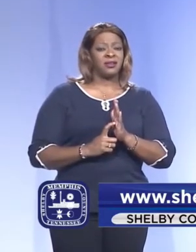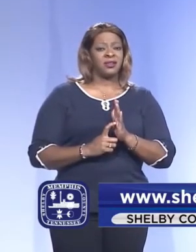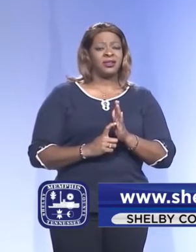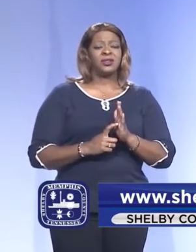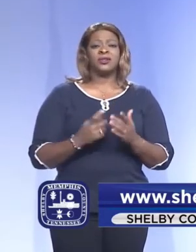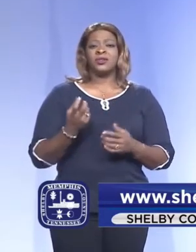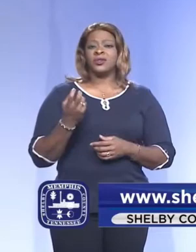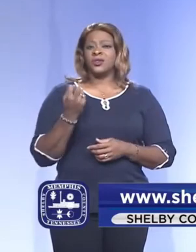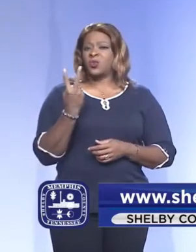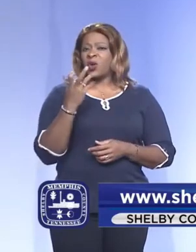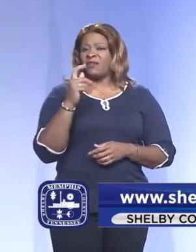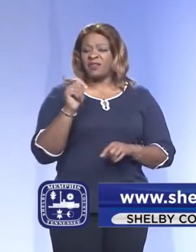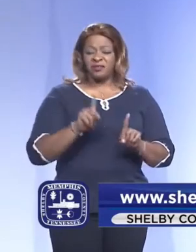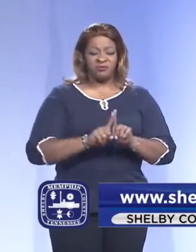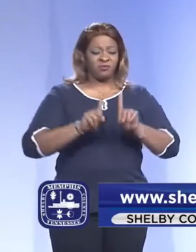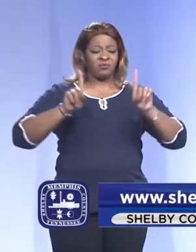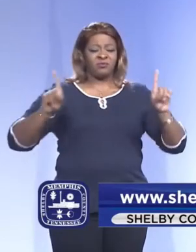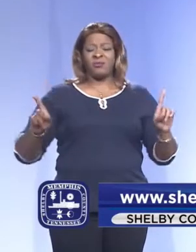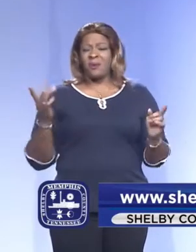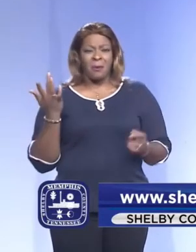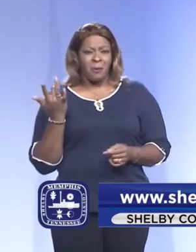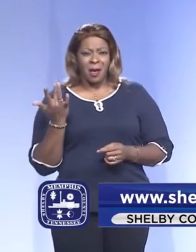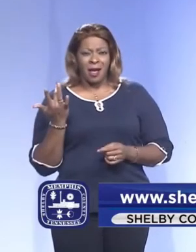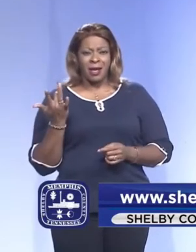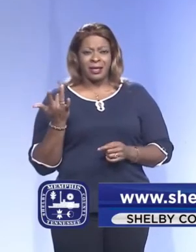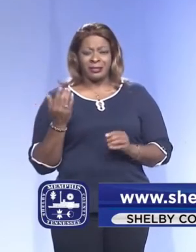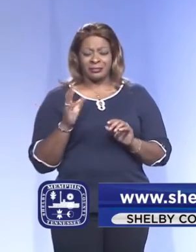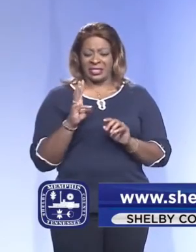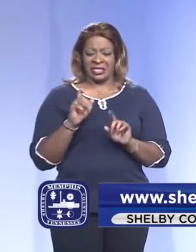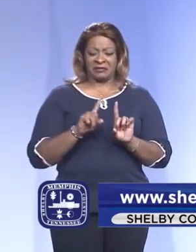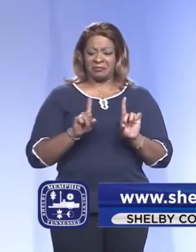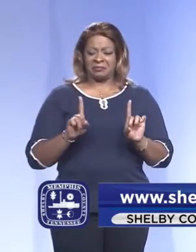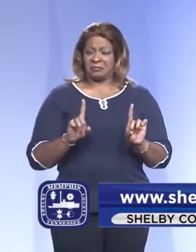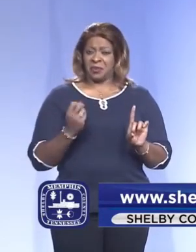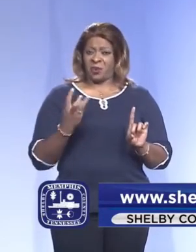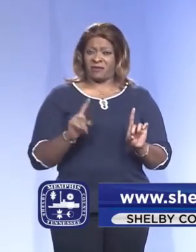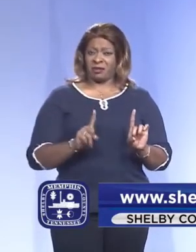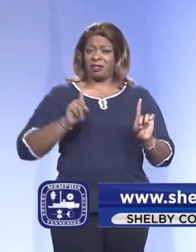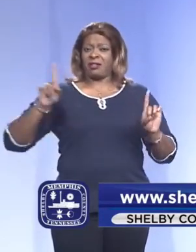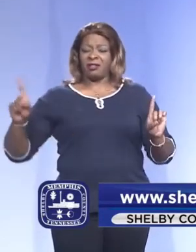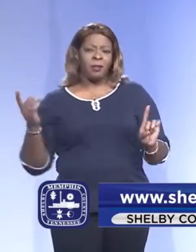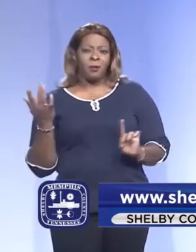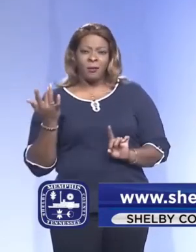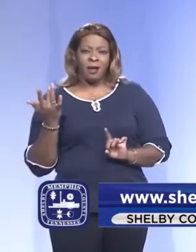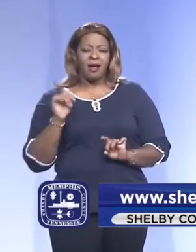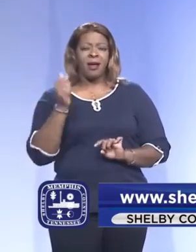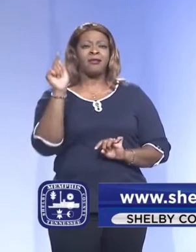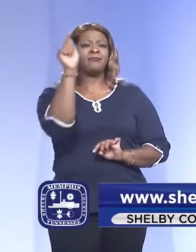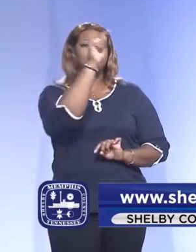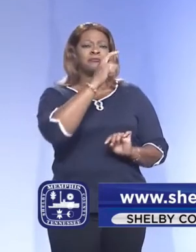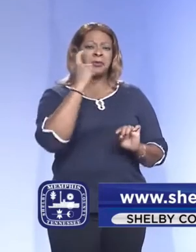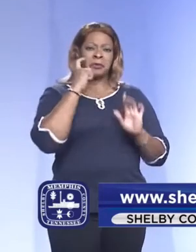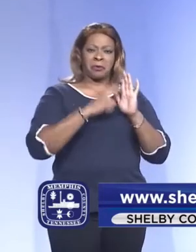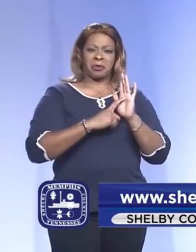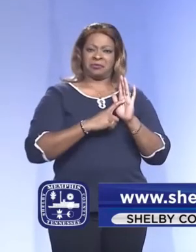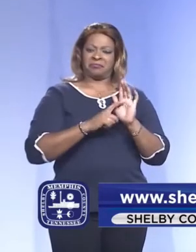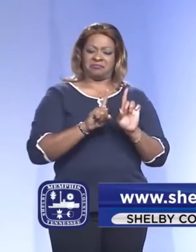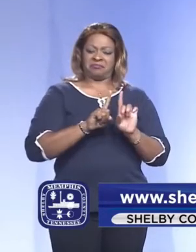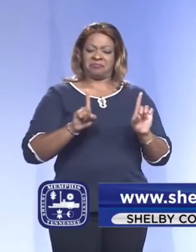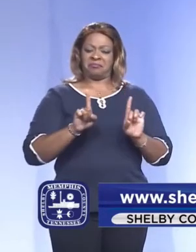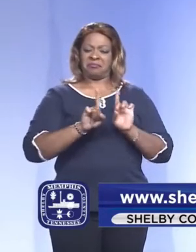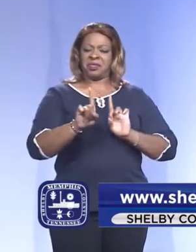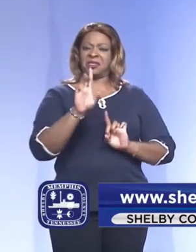feet separation while in other places it's 6 feet separation?